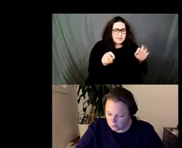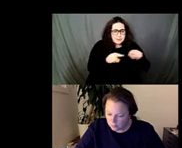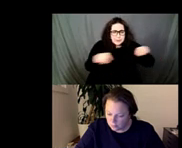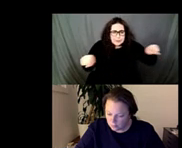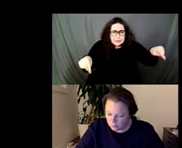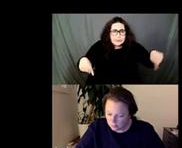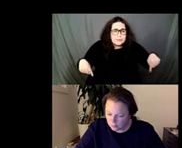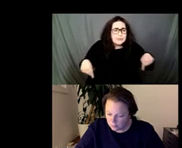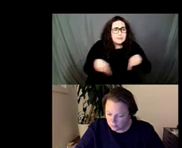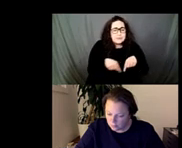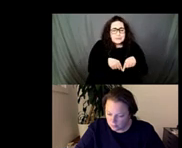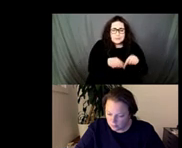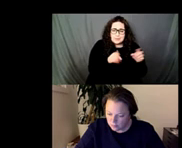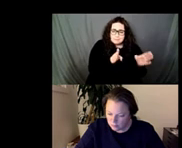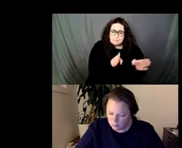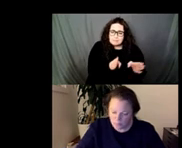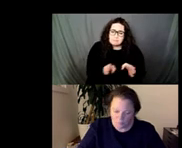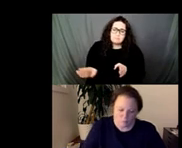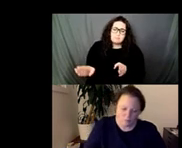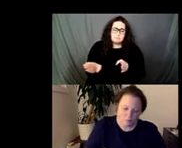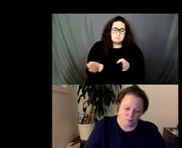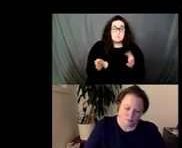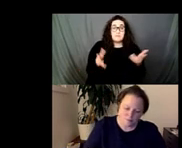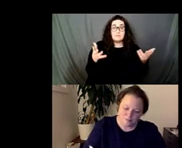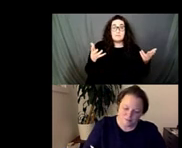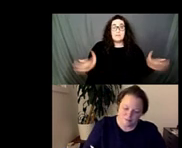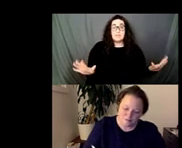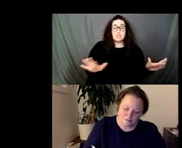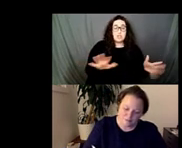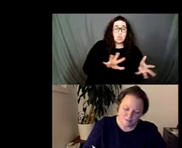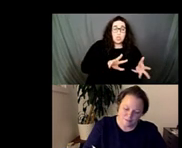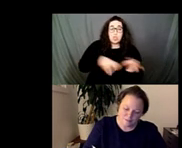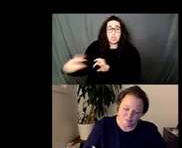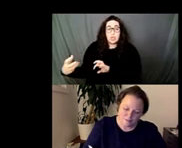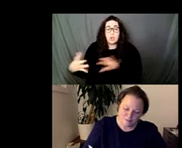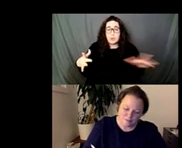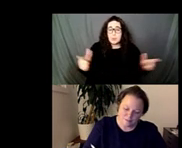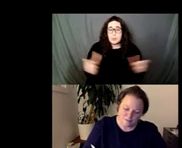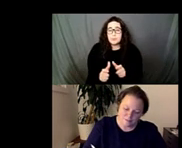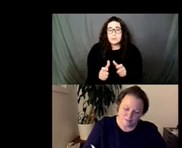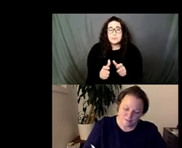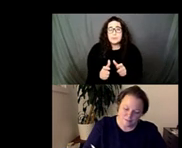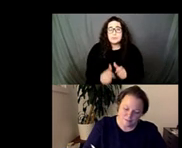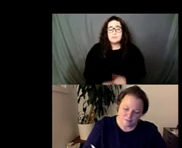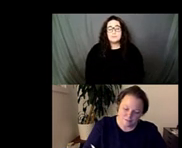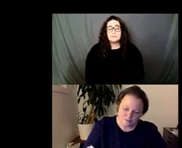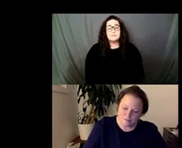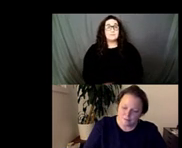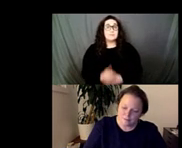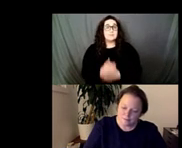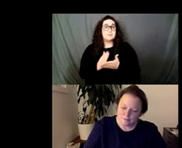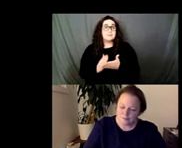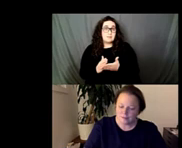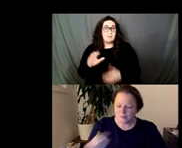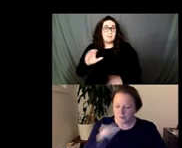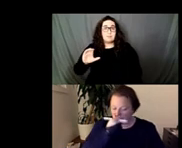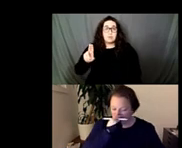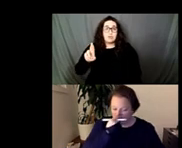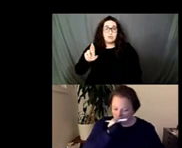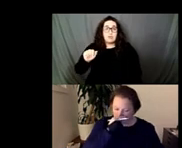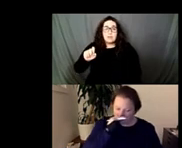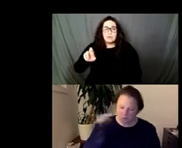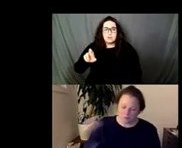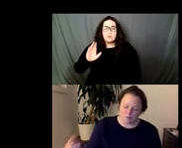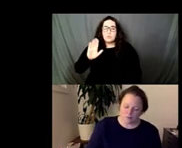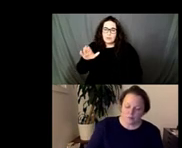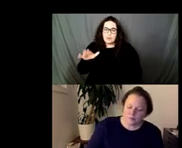and then by the end of the exhibition it's complete mess um other curators you know will replenish the the